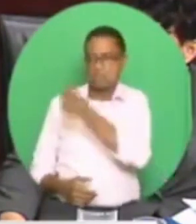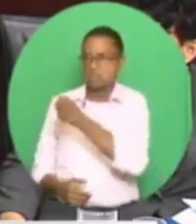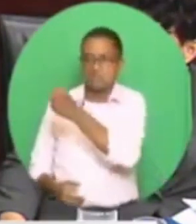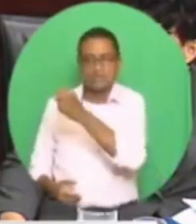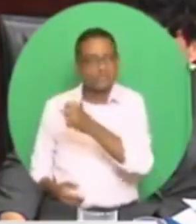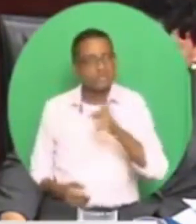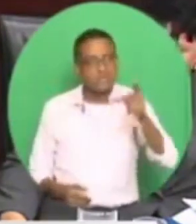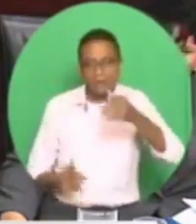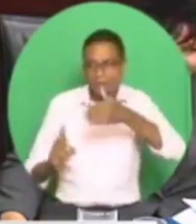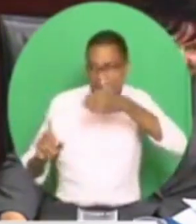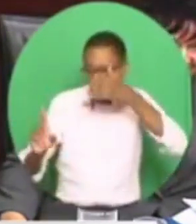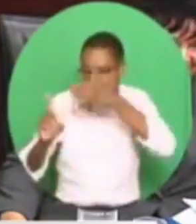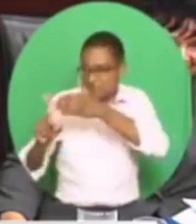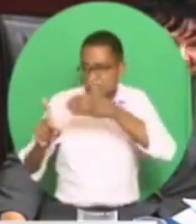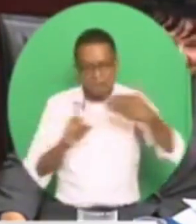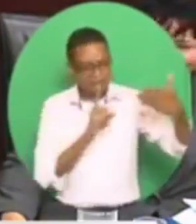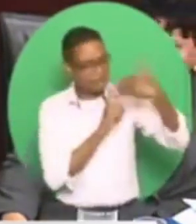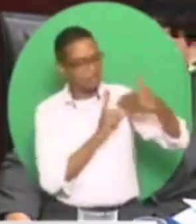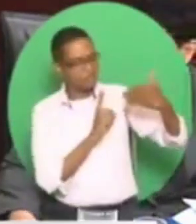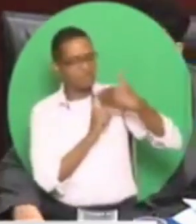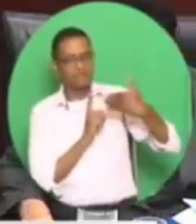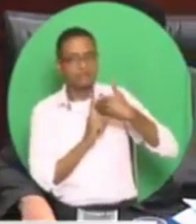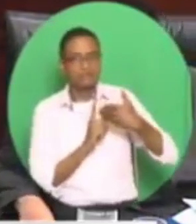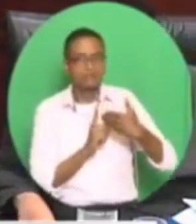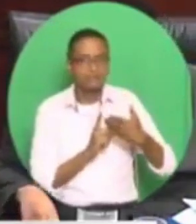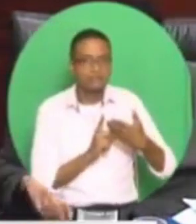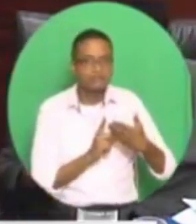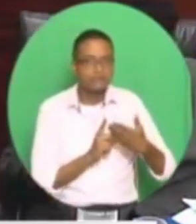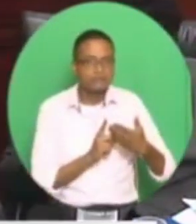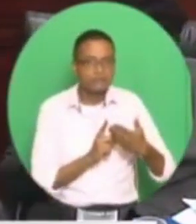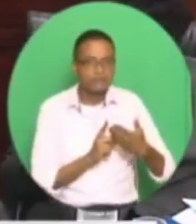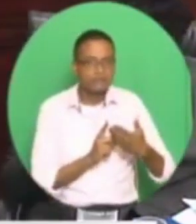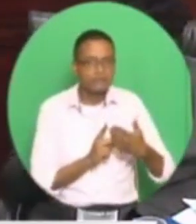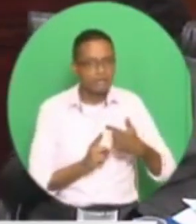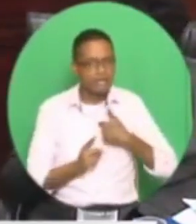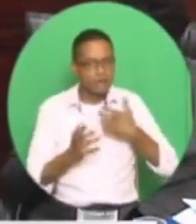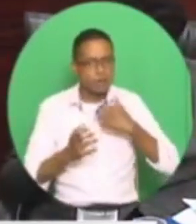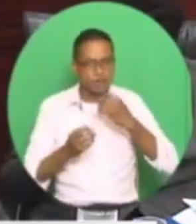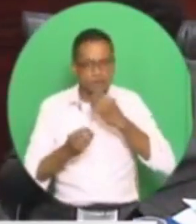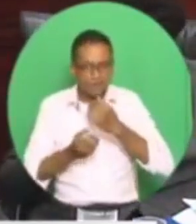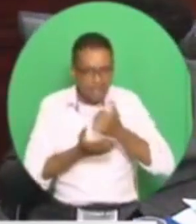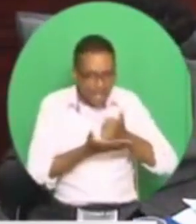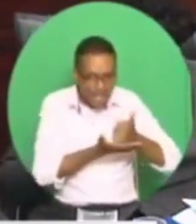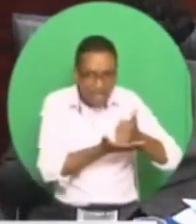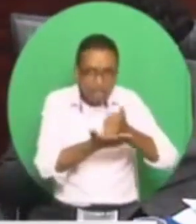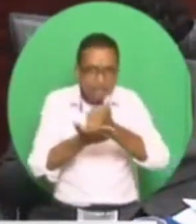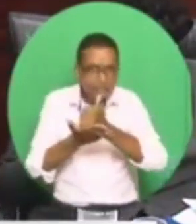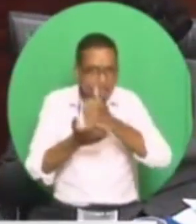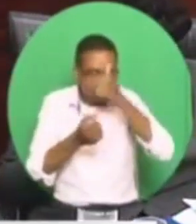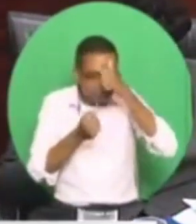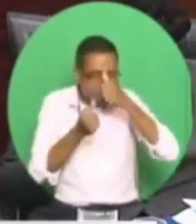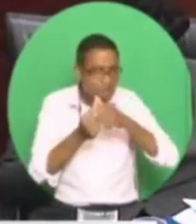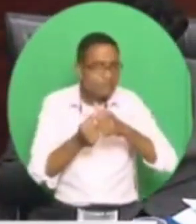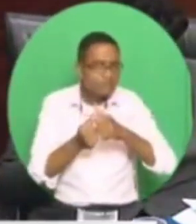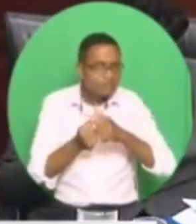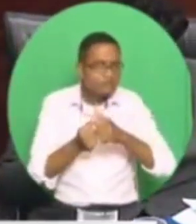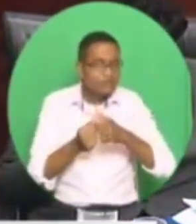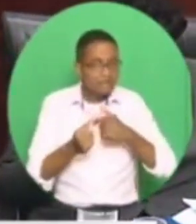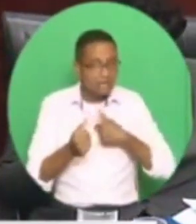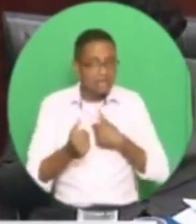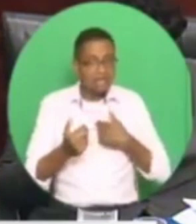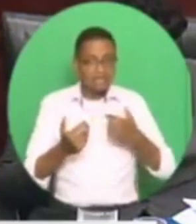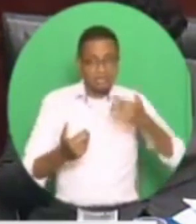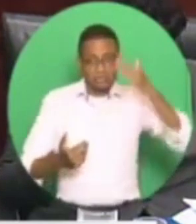me. The Prime Minister, I just want to remind the national community, Madam Speaker, when I finished making my presentation